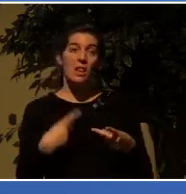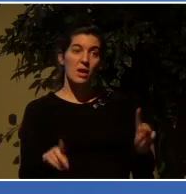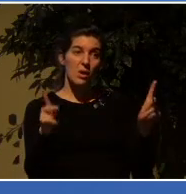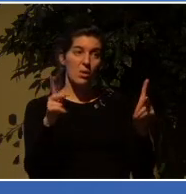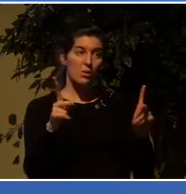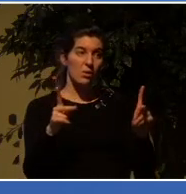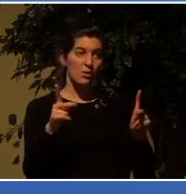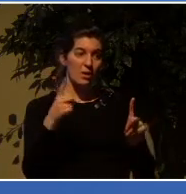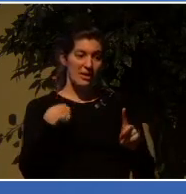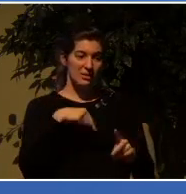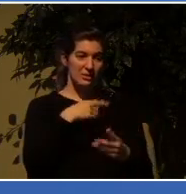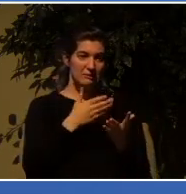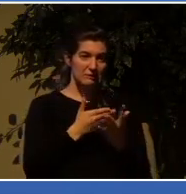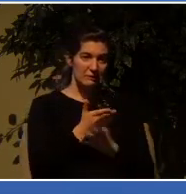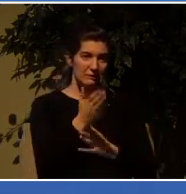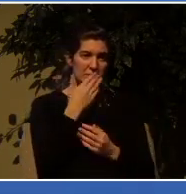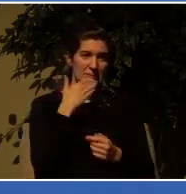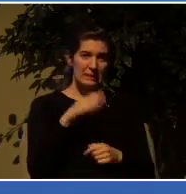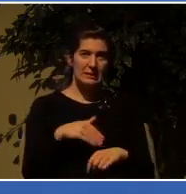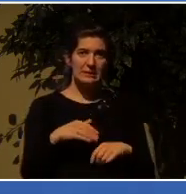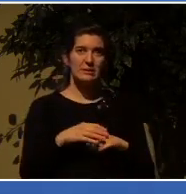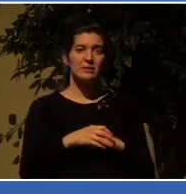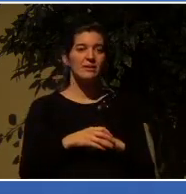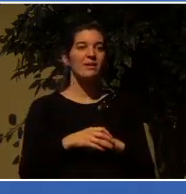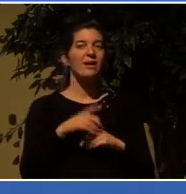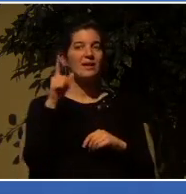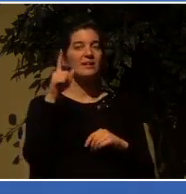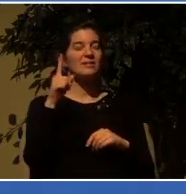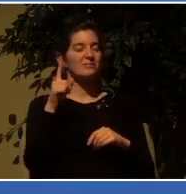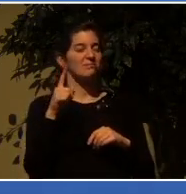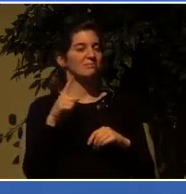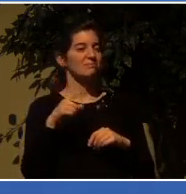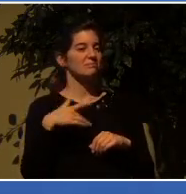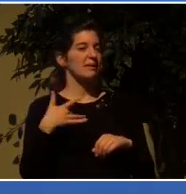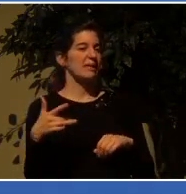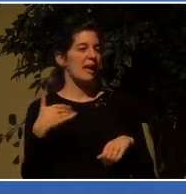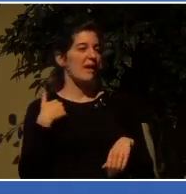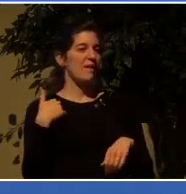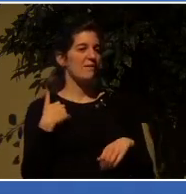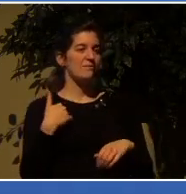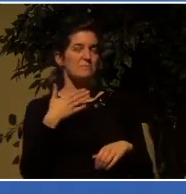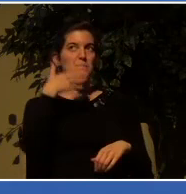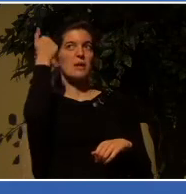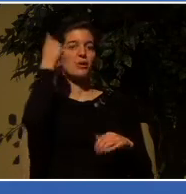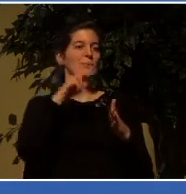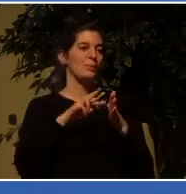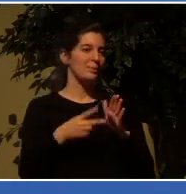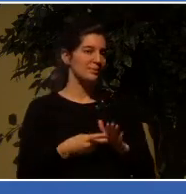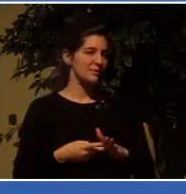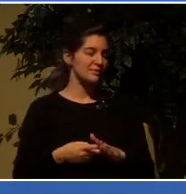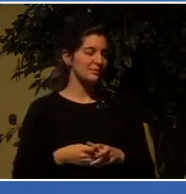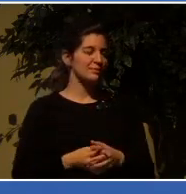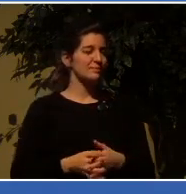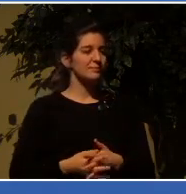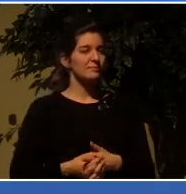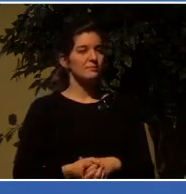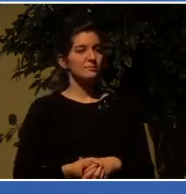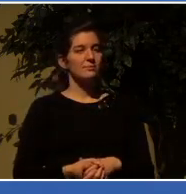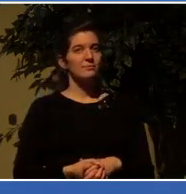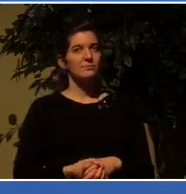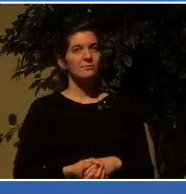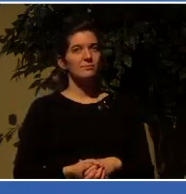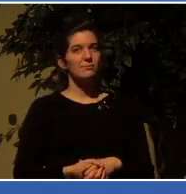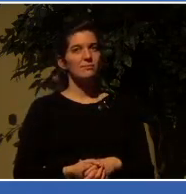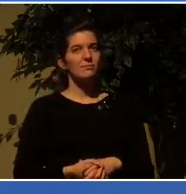he usually has a greater purpose. What we have to remember about God is that